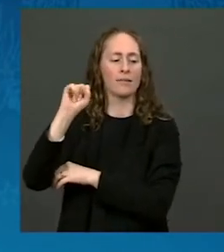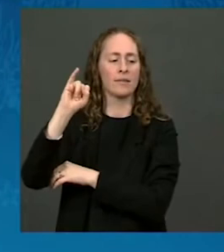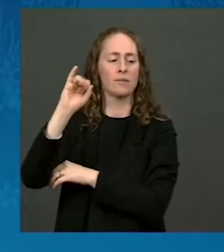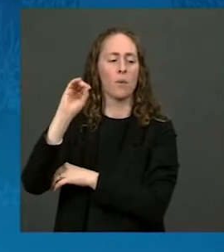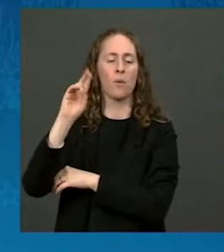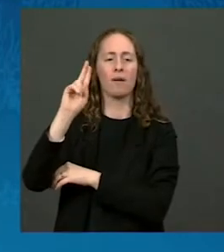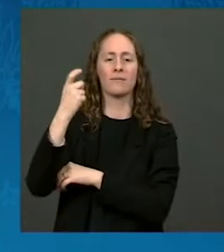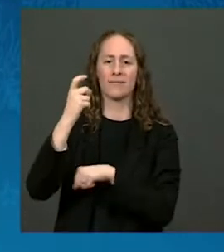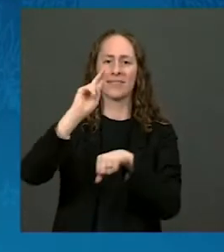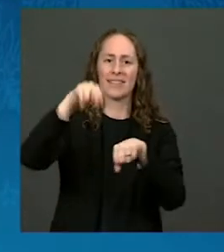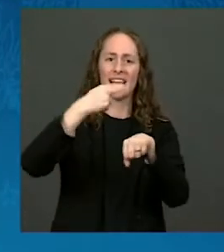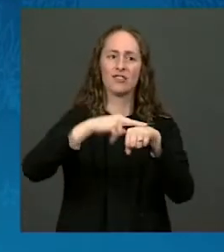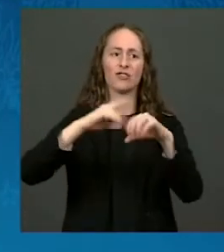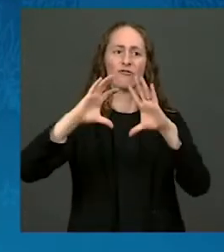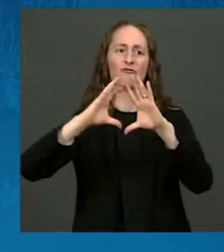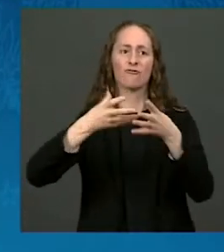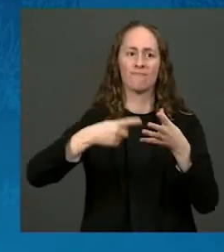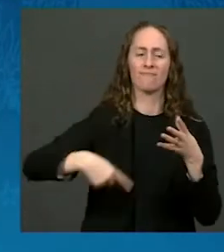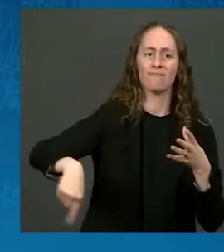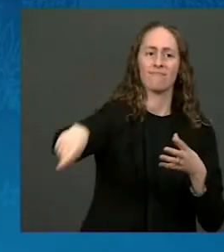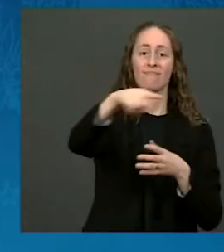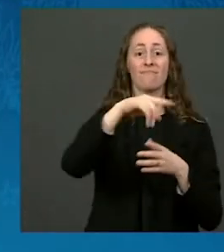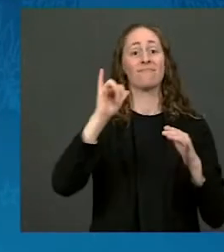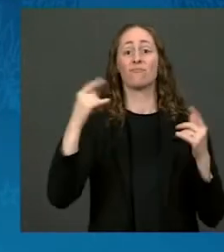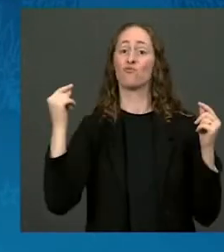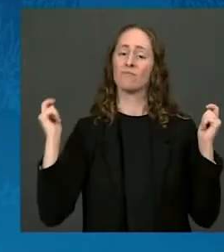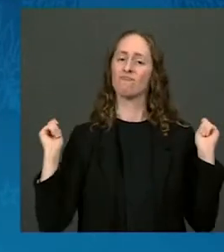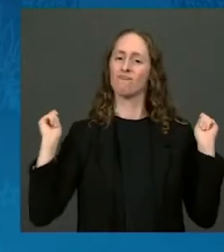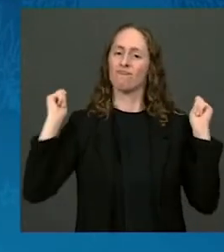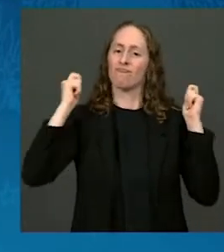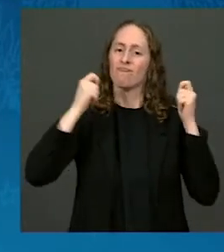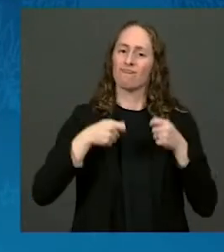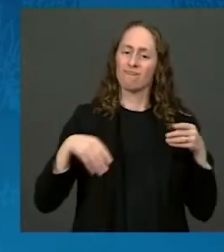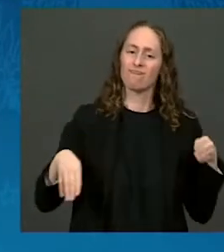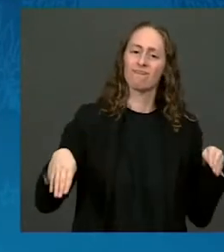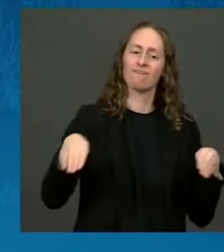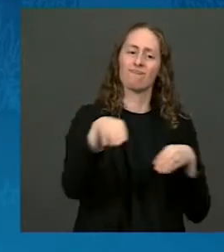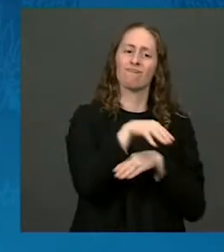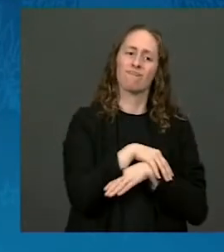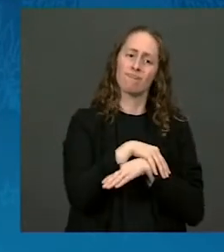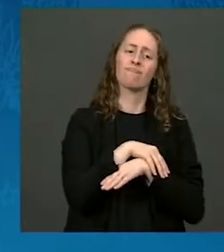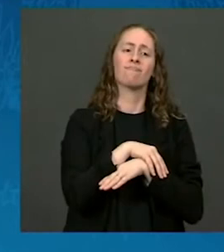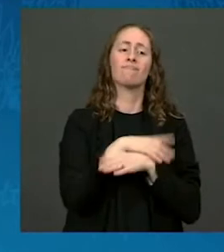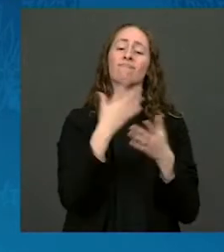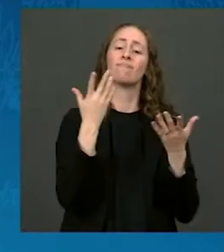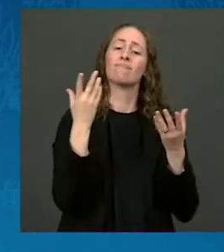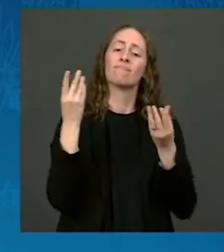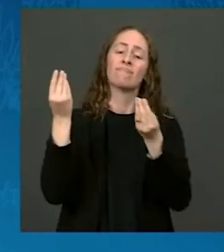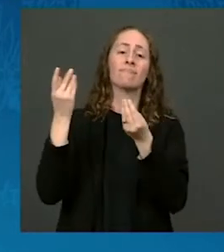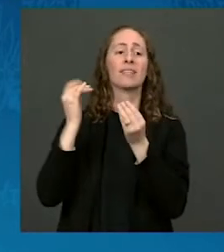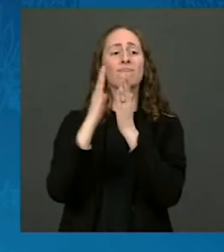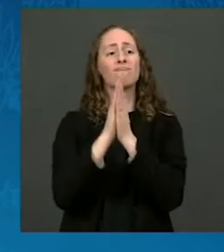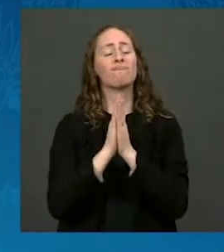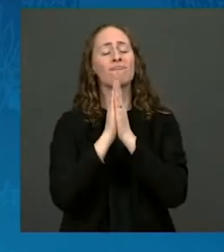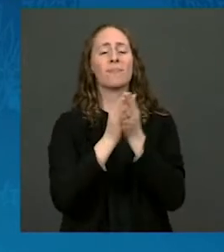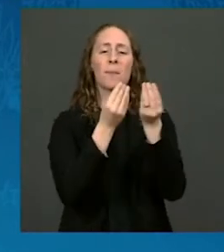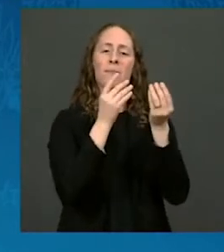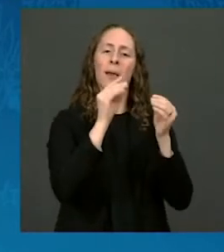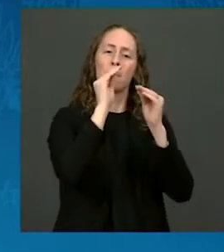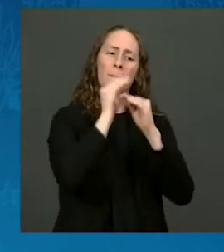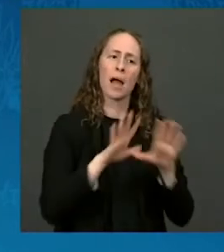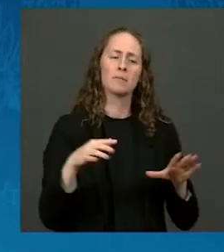me and honored me with a blessing. It was a moment I will never forget. It is a moment I will